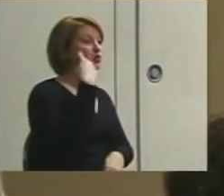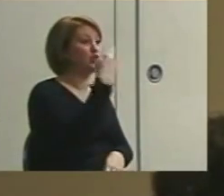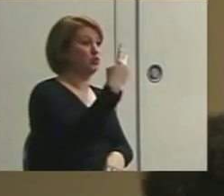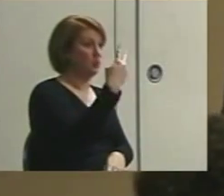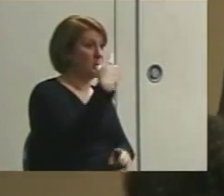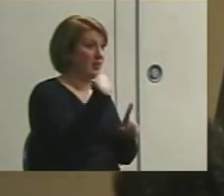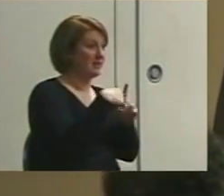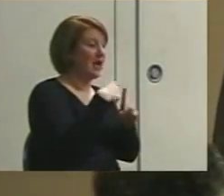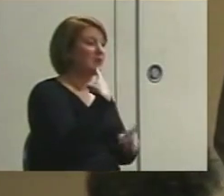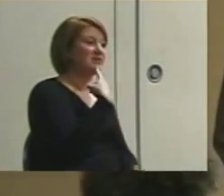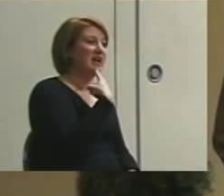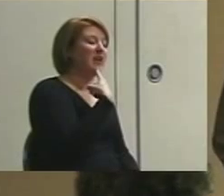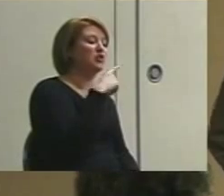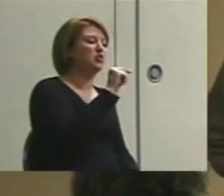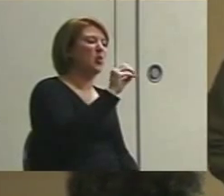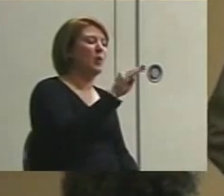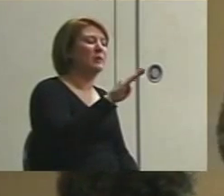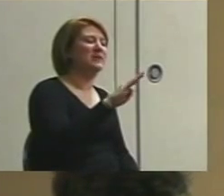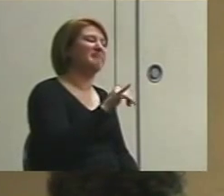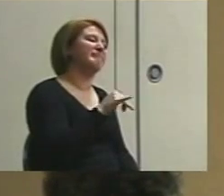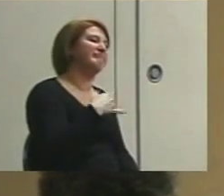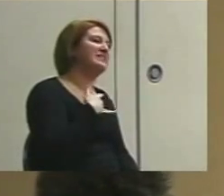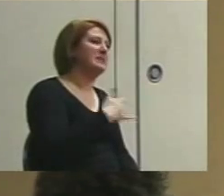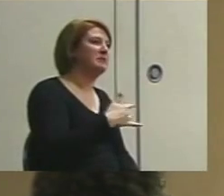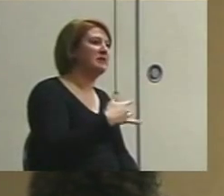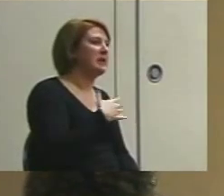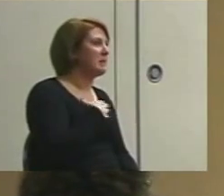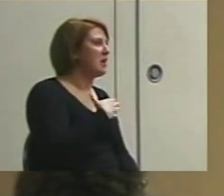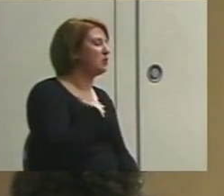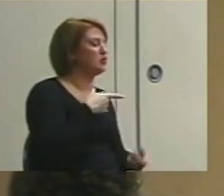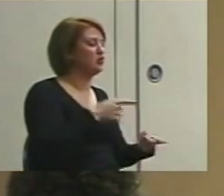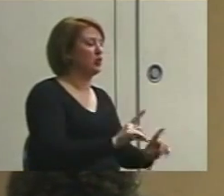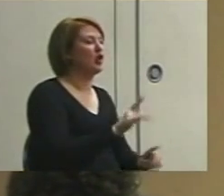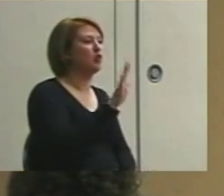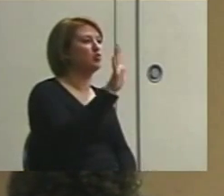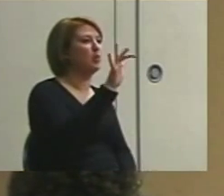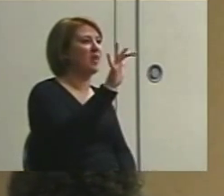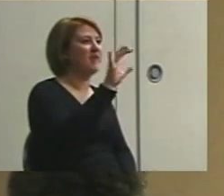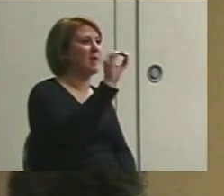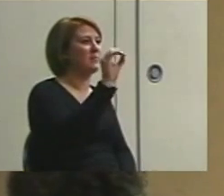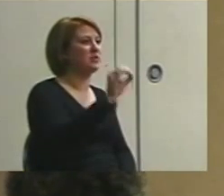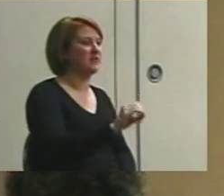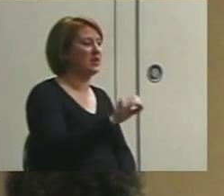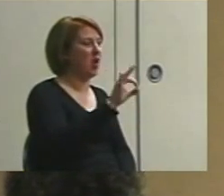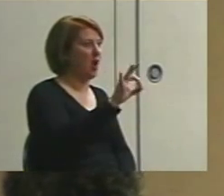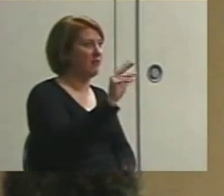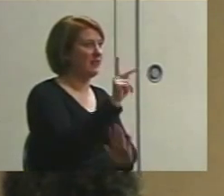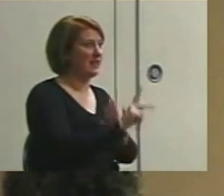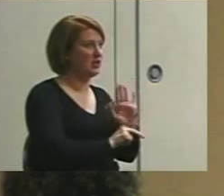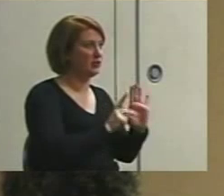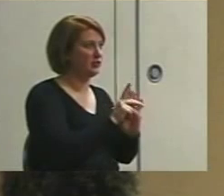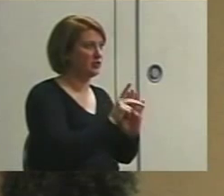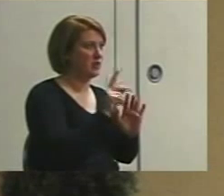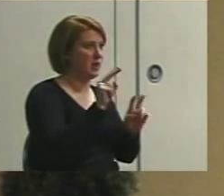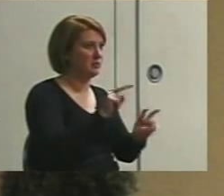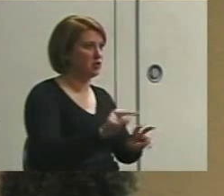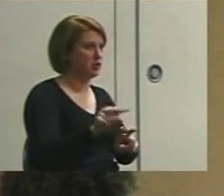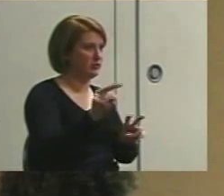say Toby typically pouts during 25% of intervals observed.